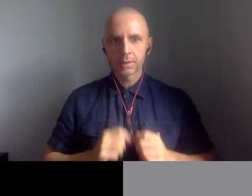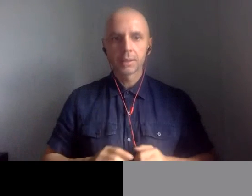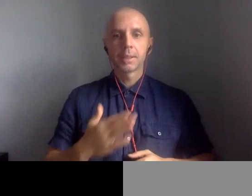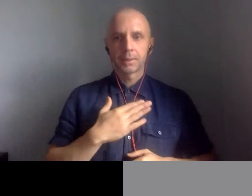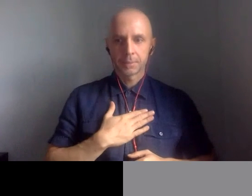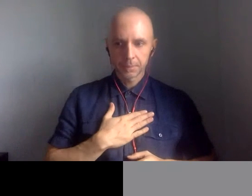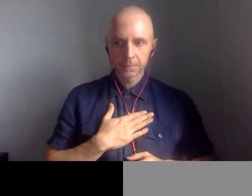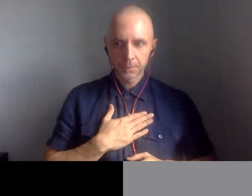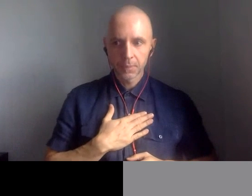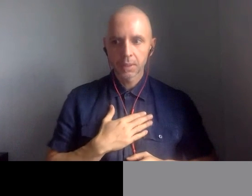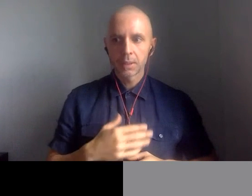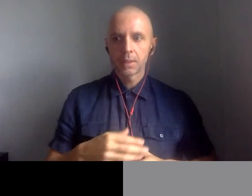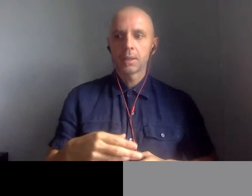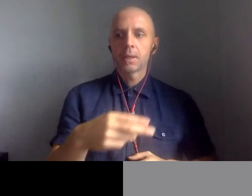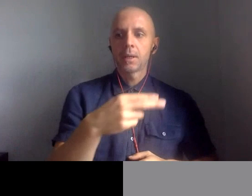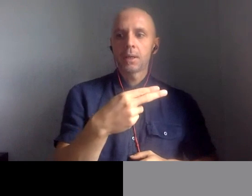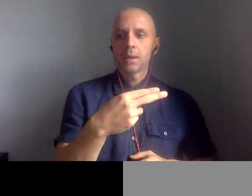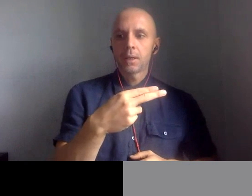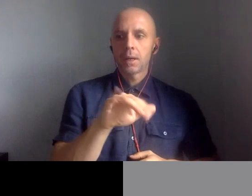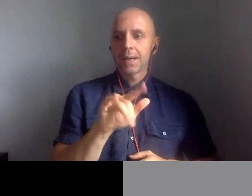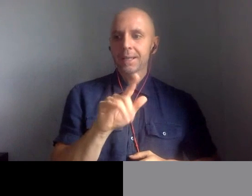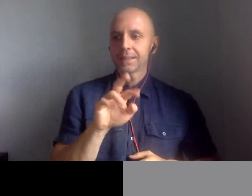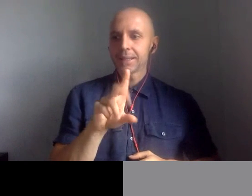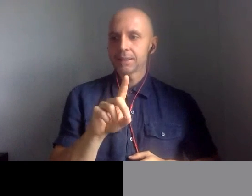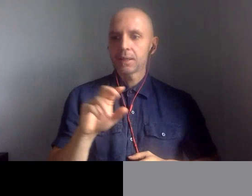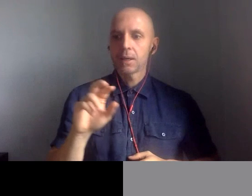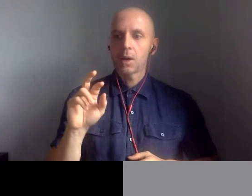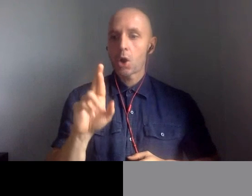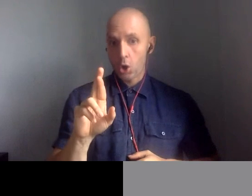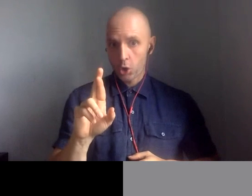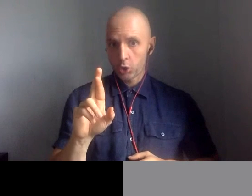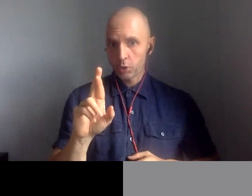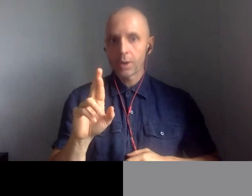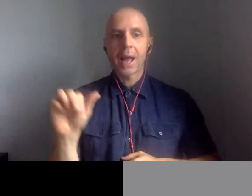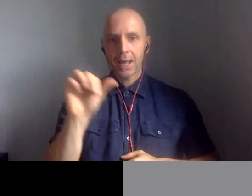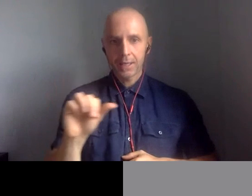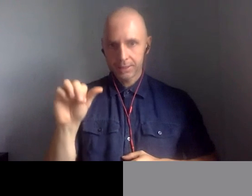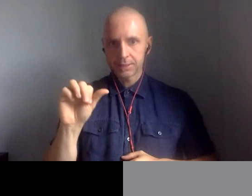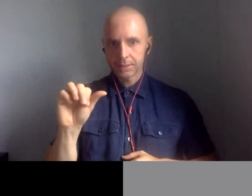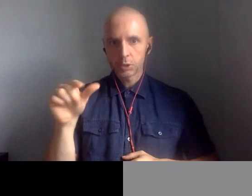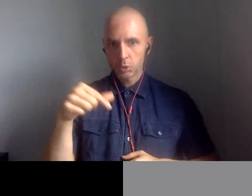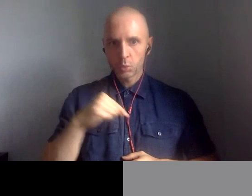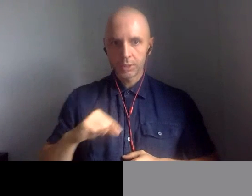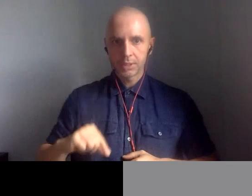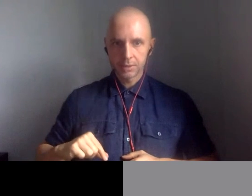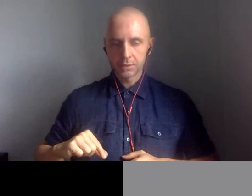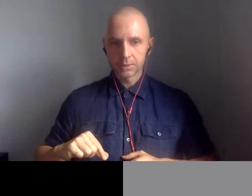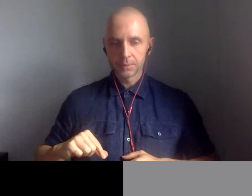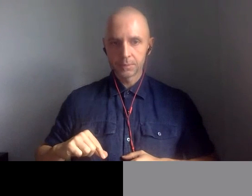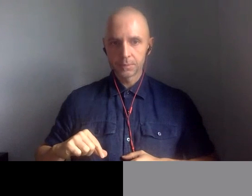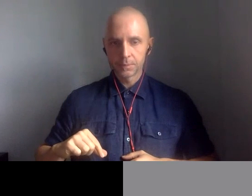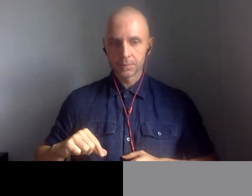at queensu.ca. And so Duncan will put my email into the chat, highlandr, h-y-l-a-m-d-r,